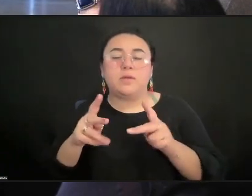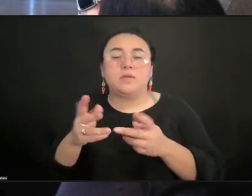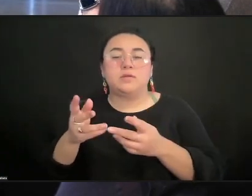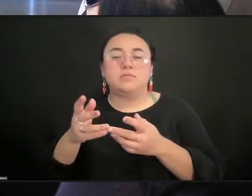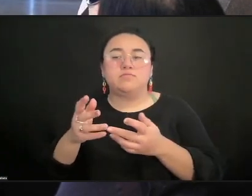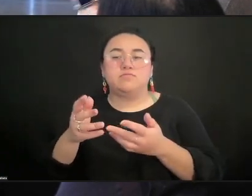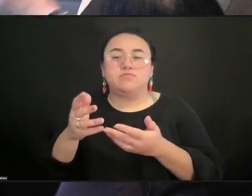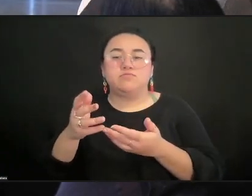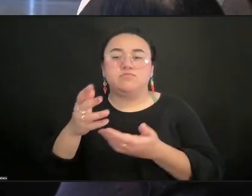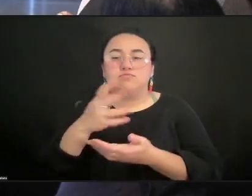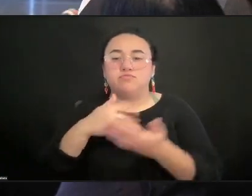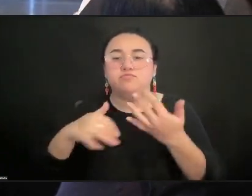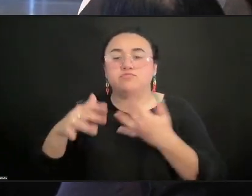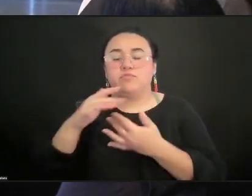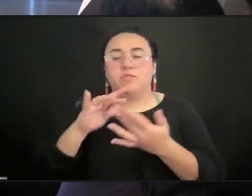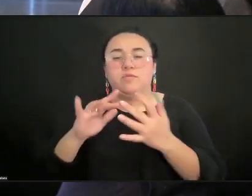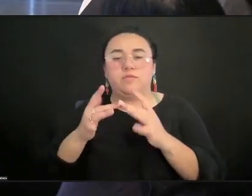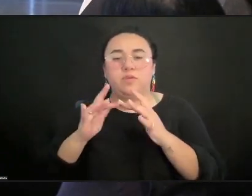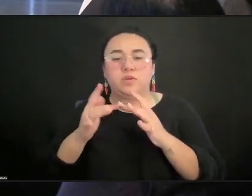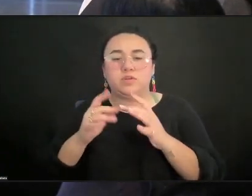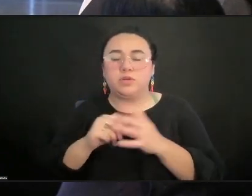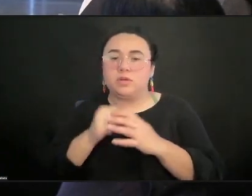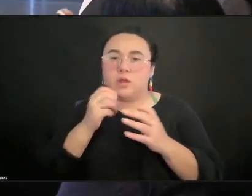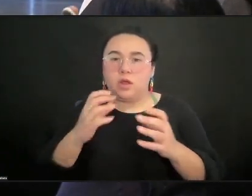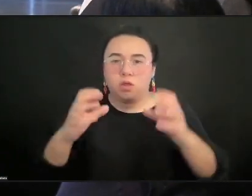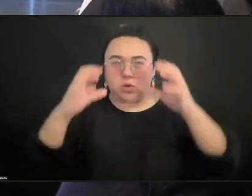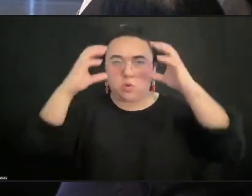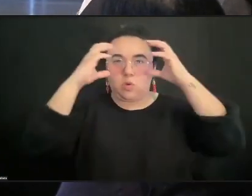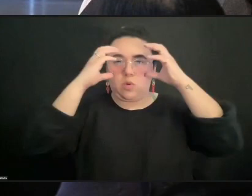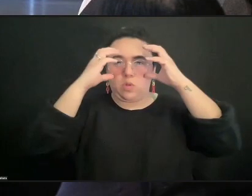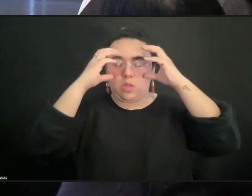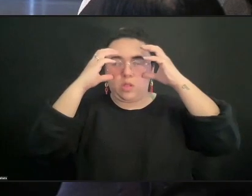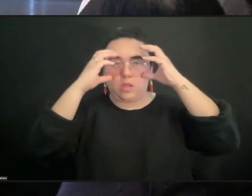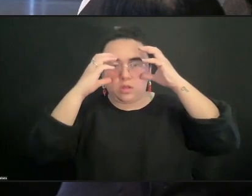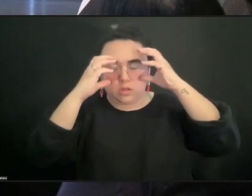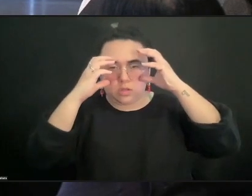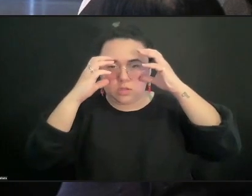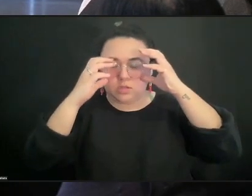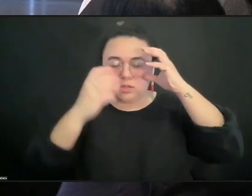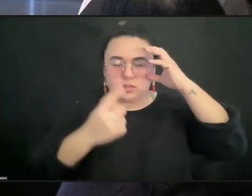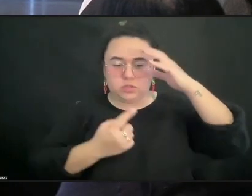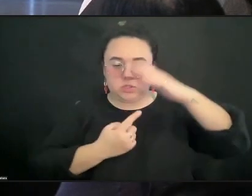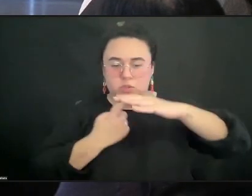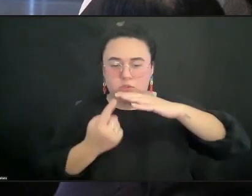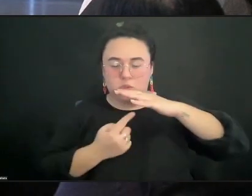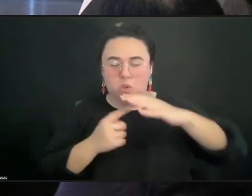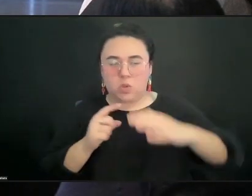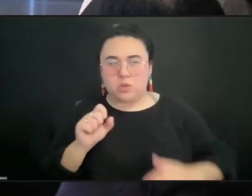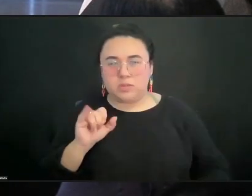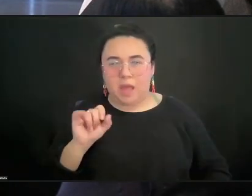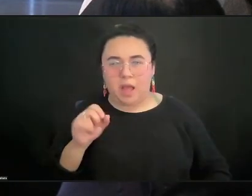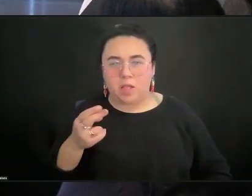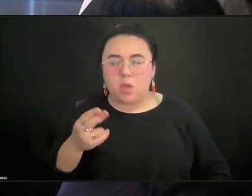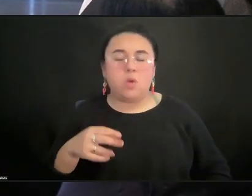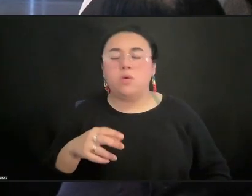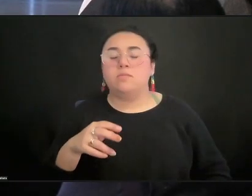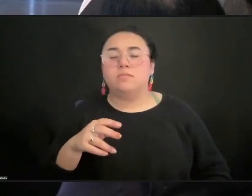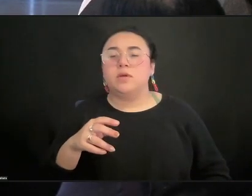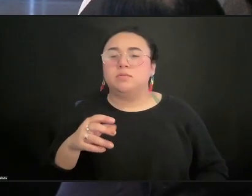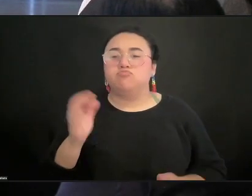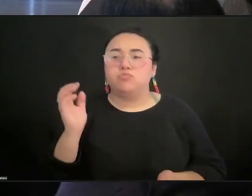but in a much more collaborative world. So I think that technology is advancing in really great ways to allow us to